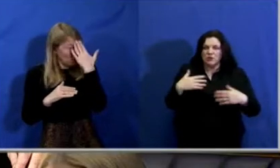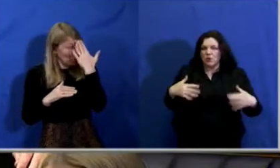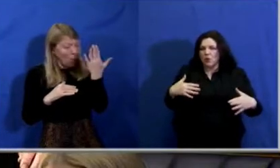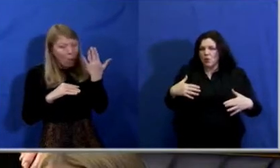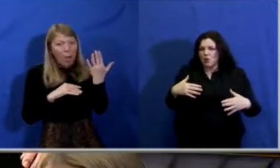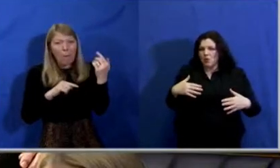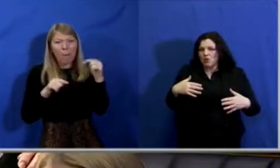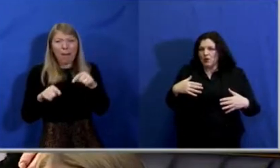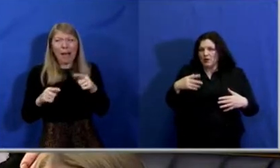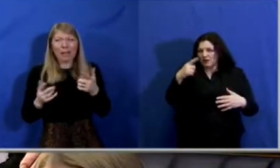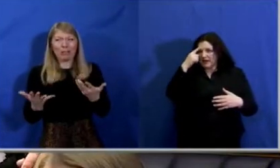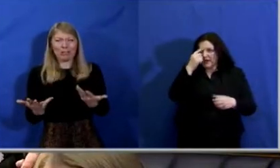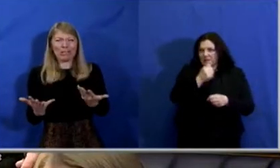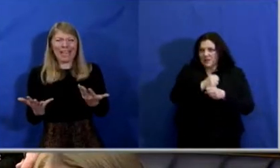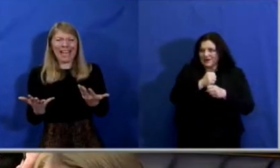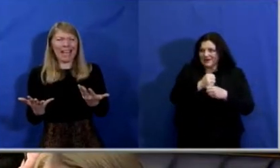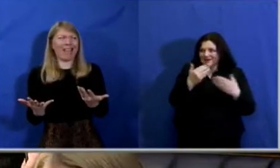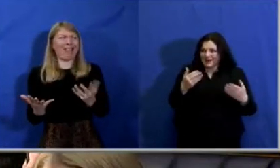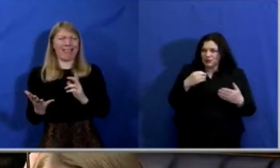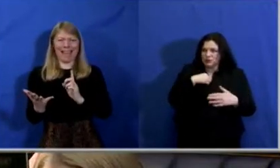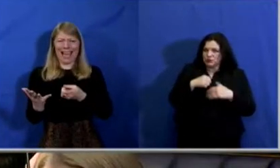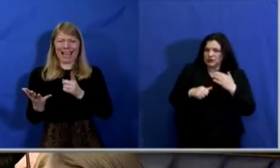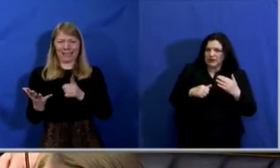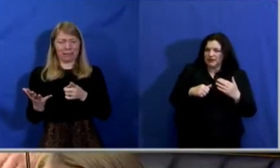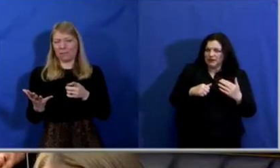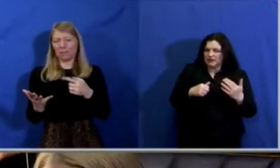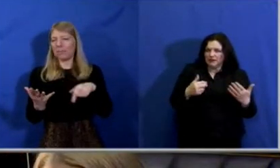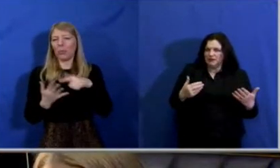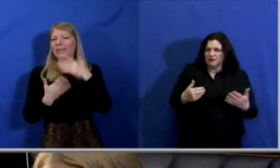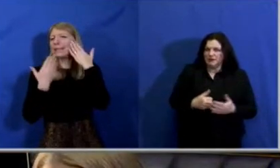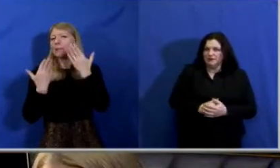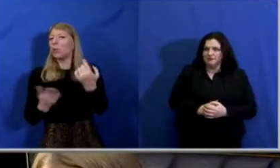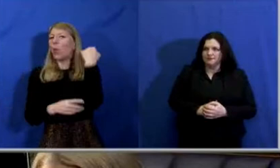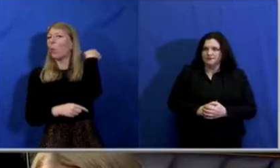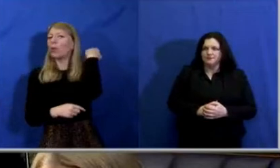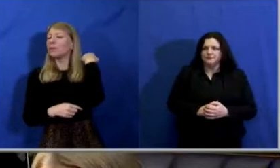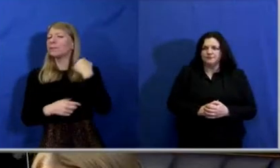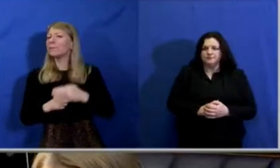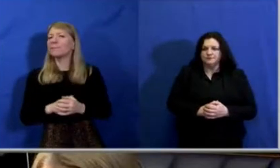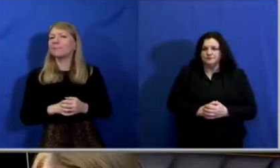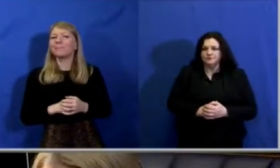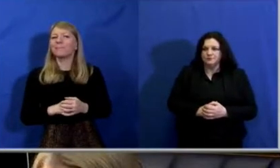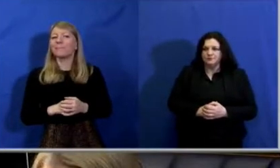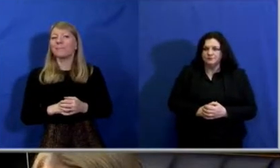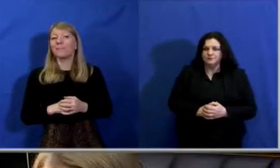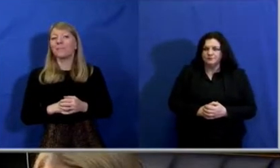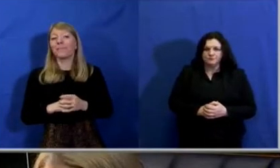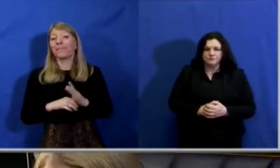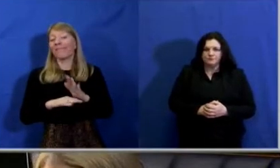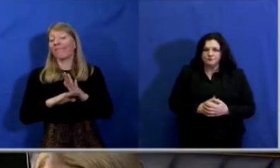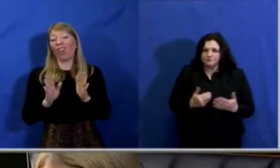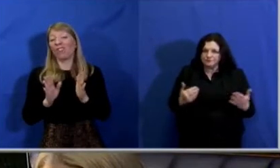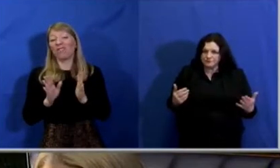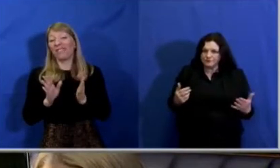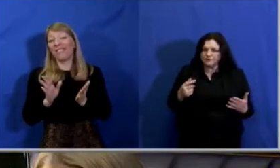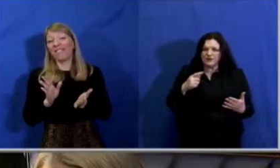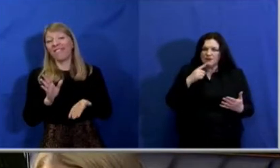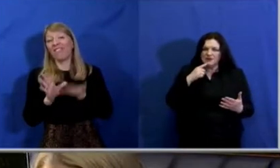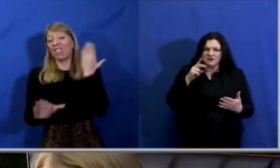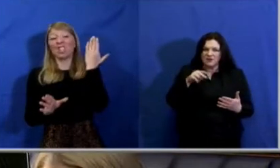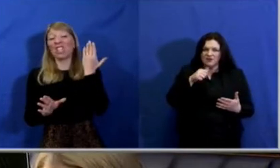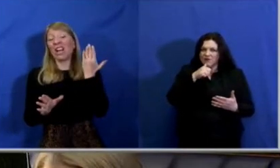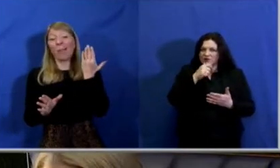thinking about today. However, it's not the first time, sadly, as an assembly,